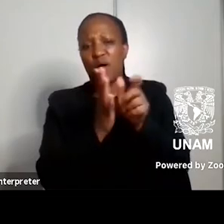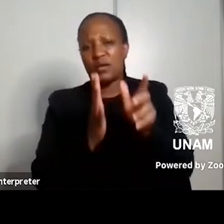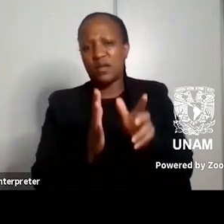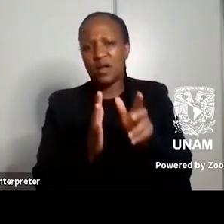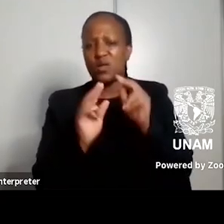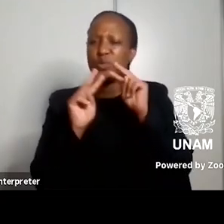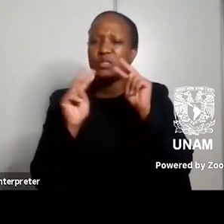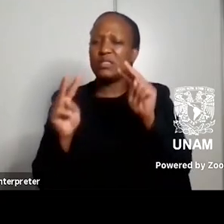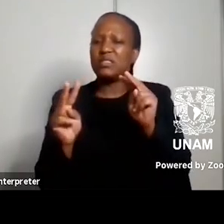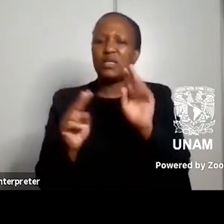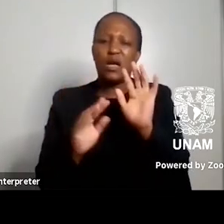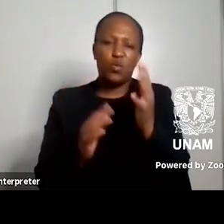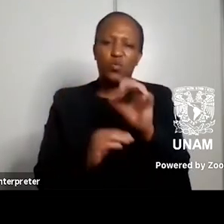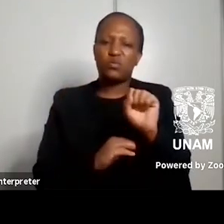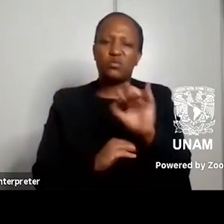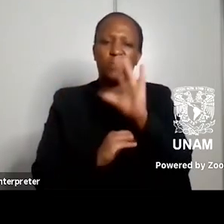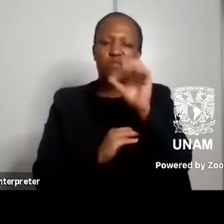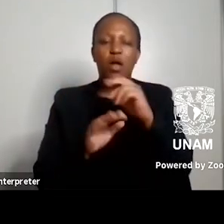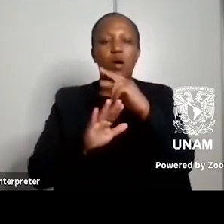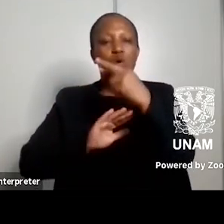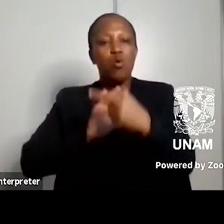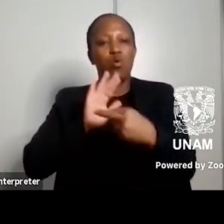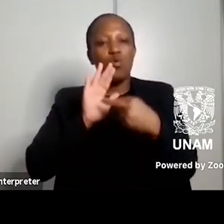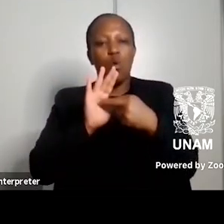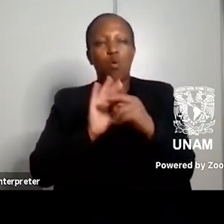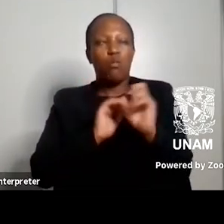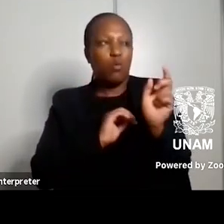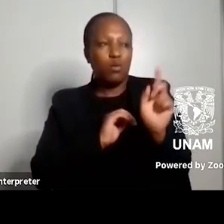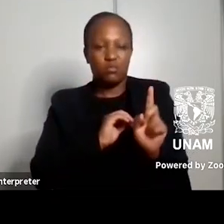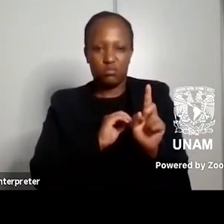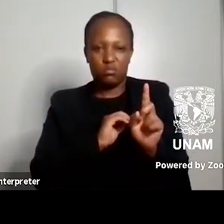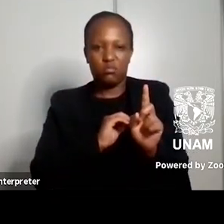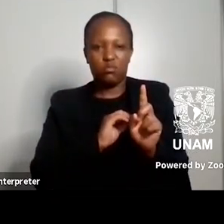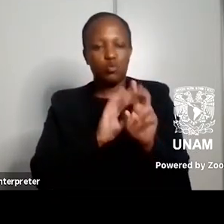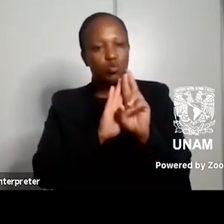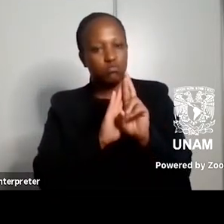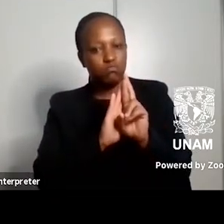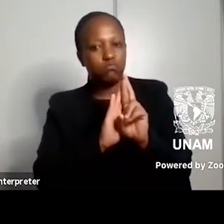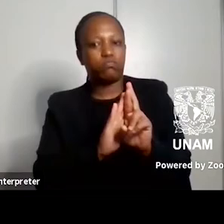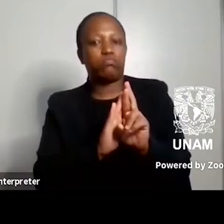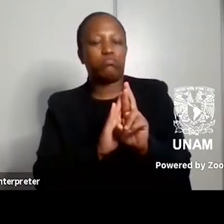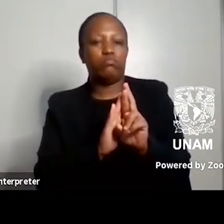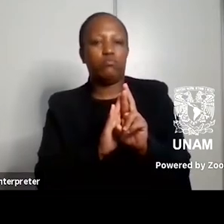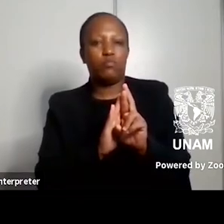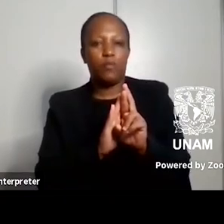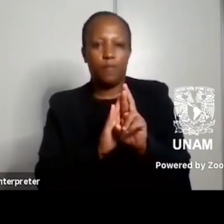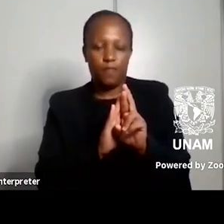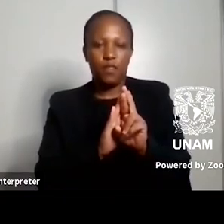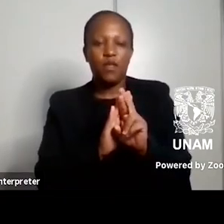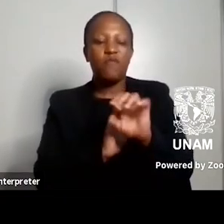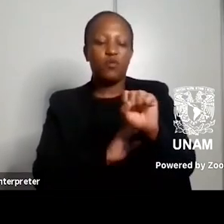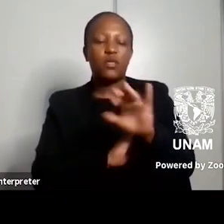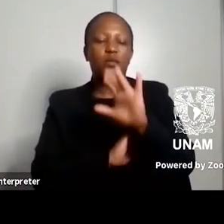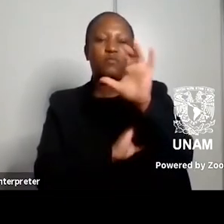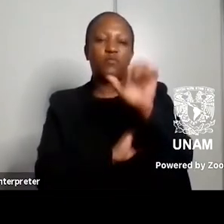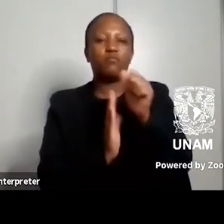role in the representation uh of of South African literature